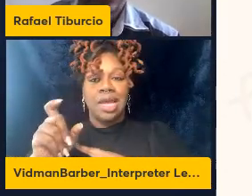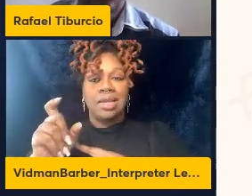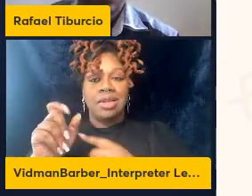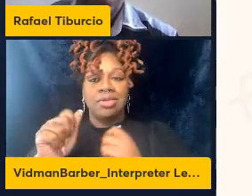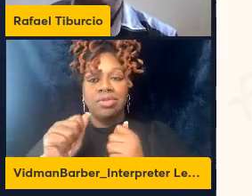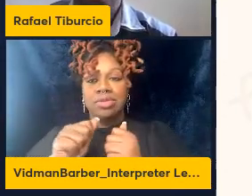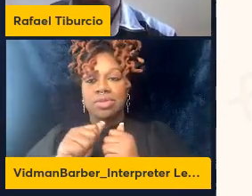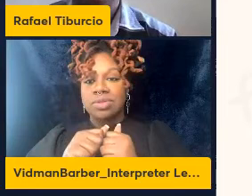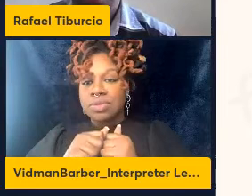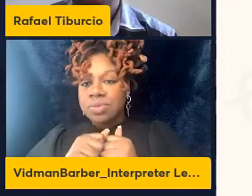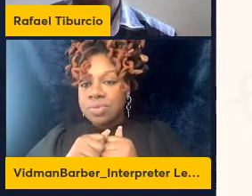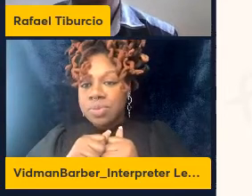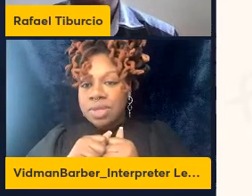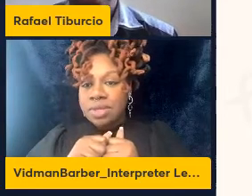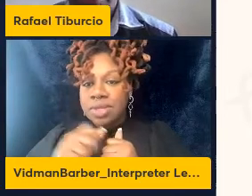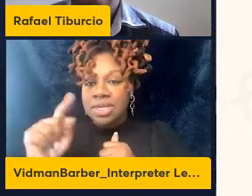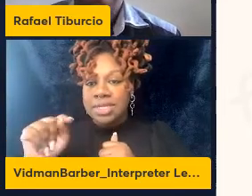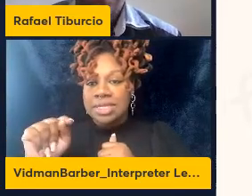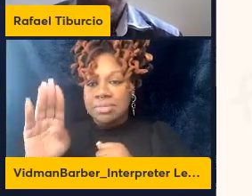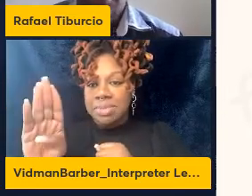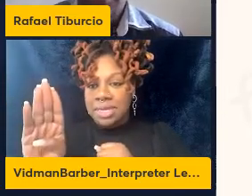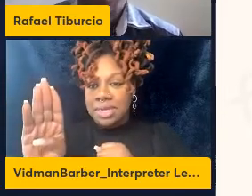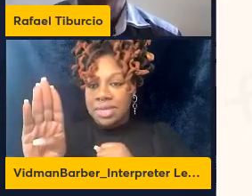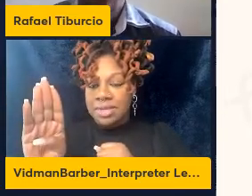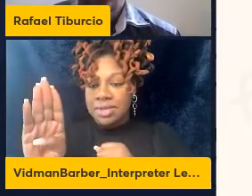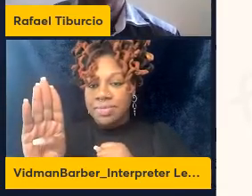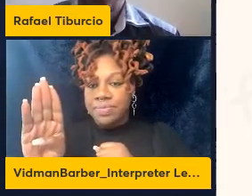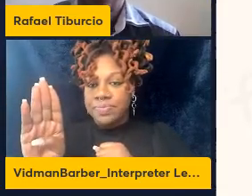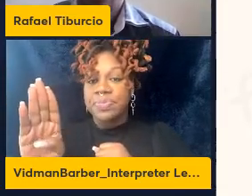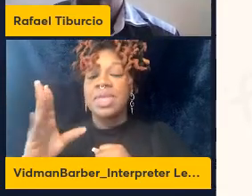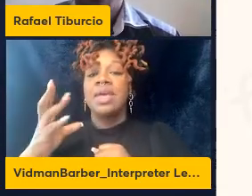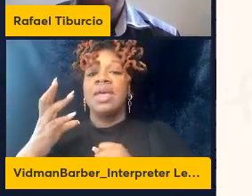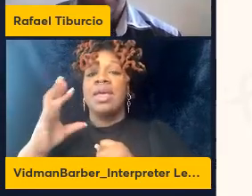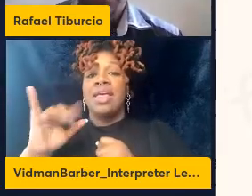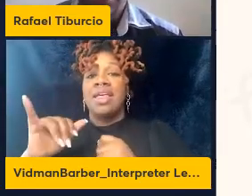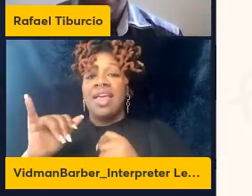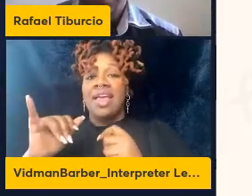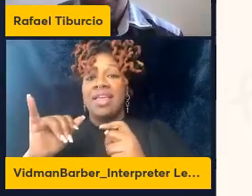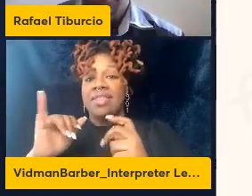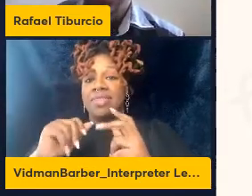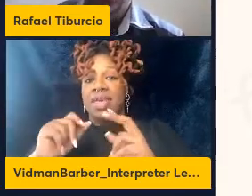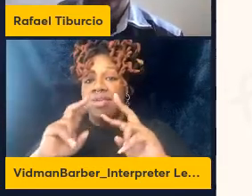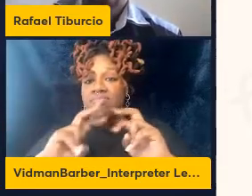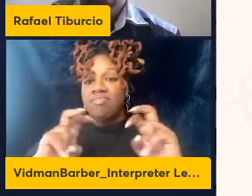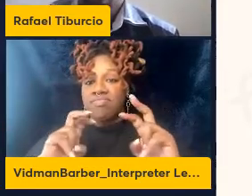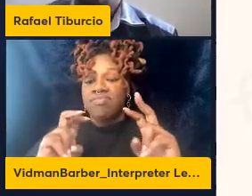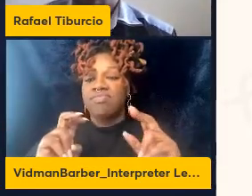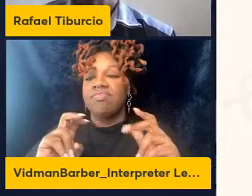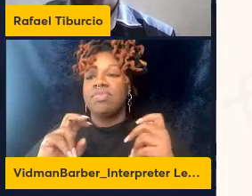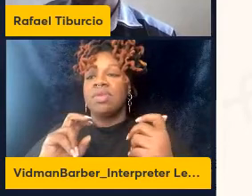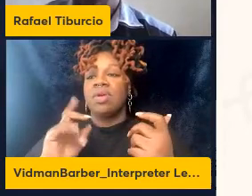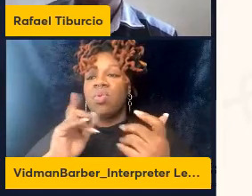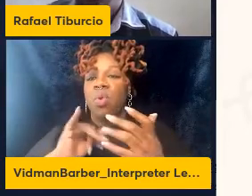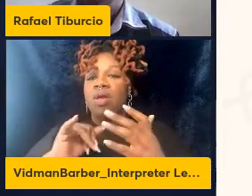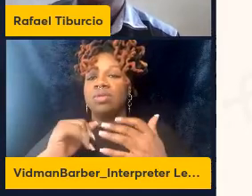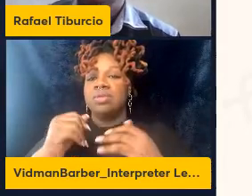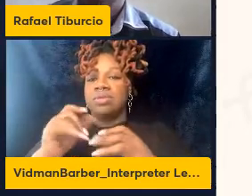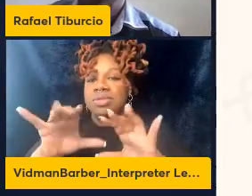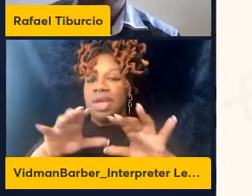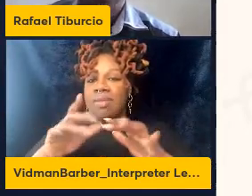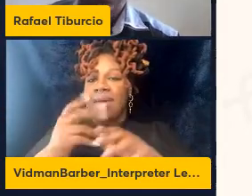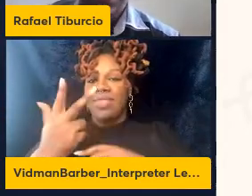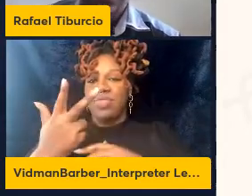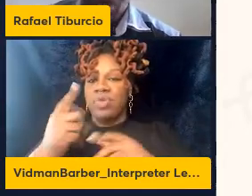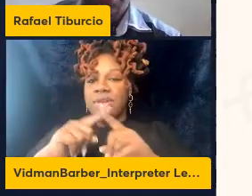and the TBI determination was done performed by three different physicians so blood was